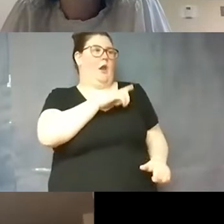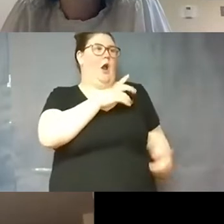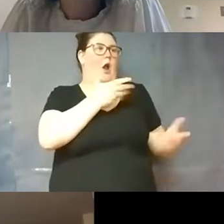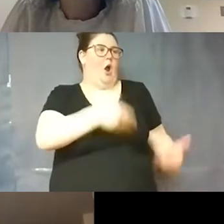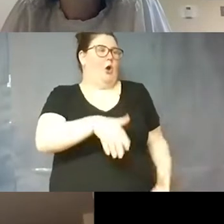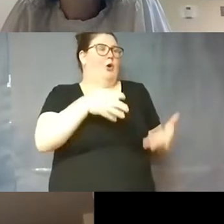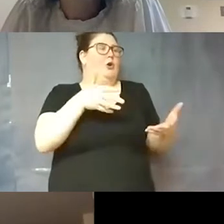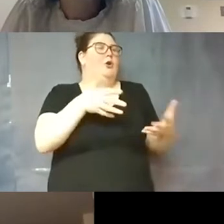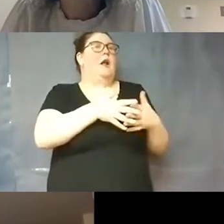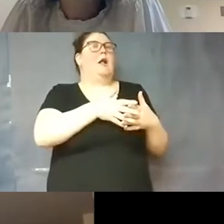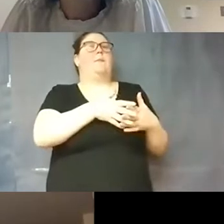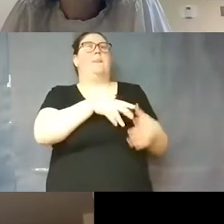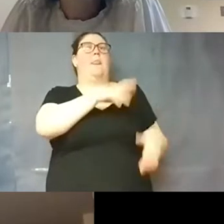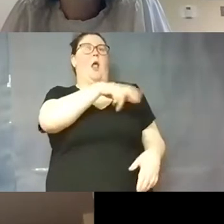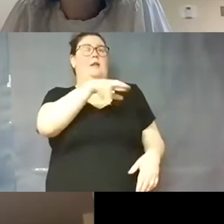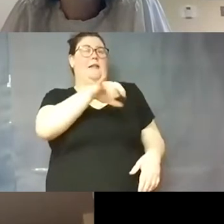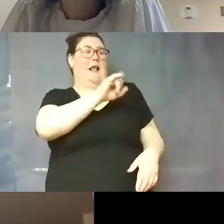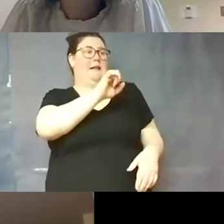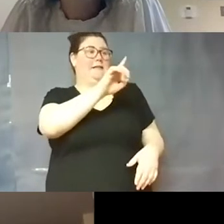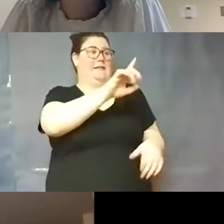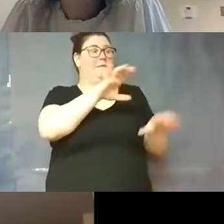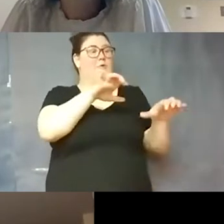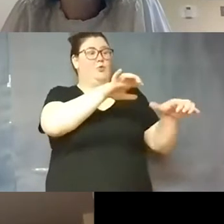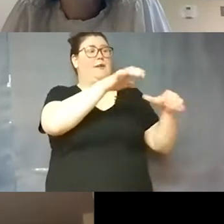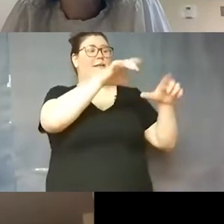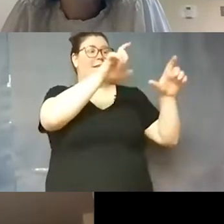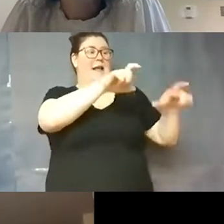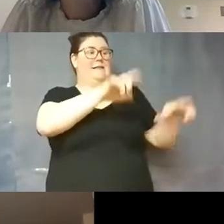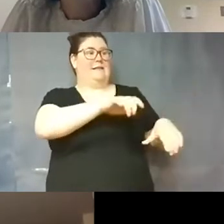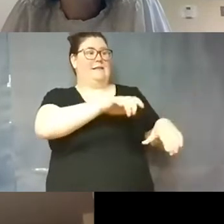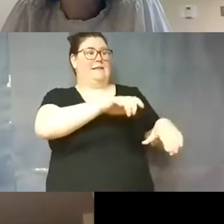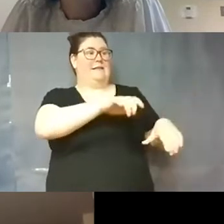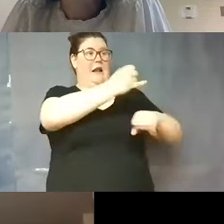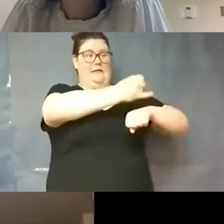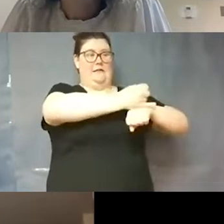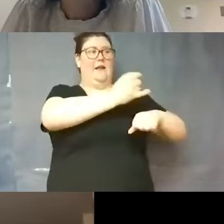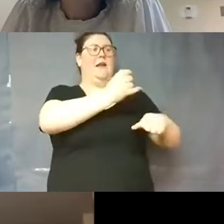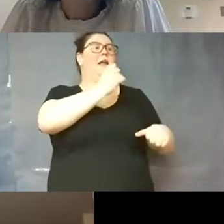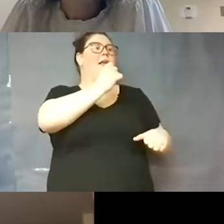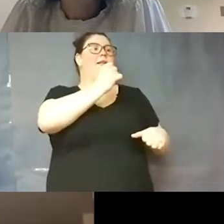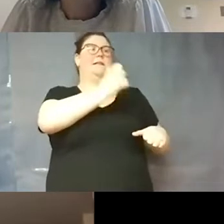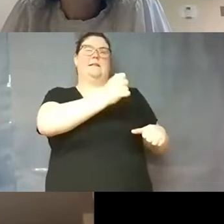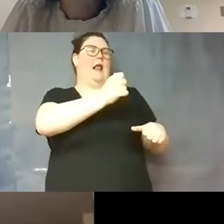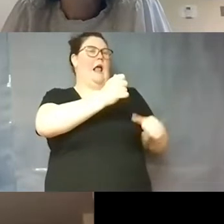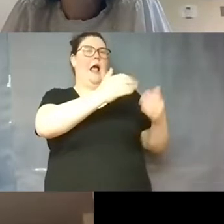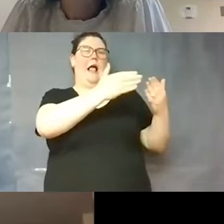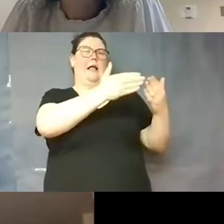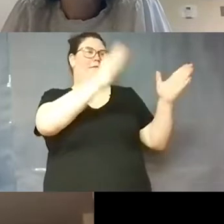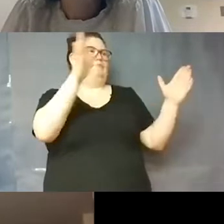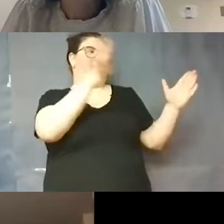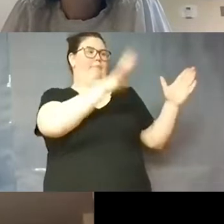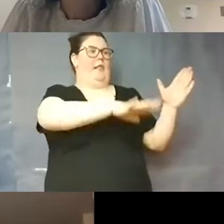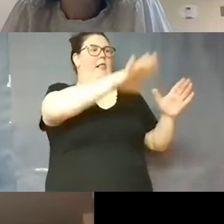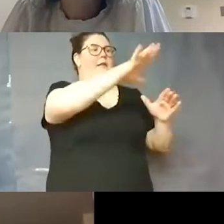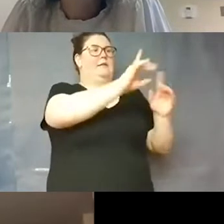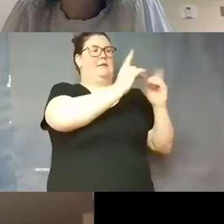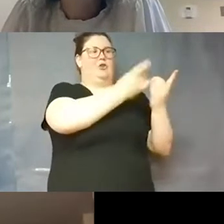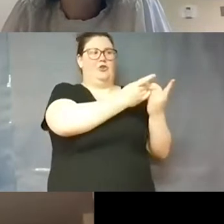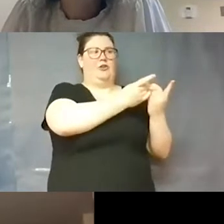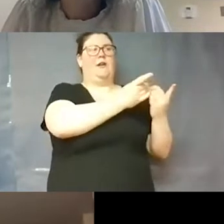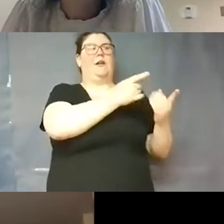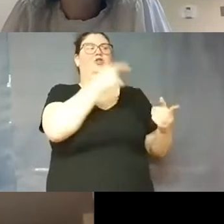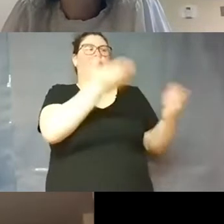has been doing some uh testing on site but i want to be clear that it's not district-wide and it is voluntary um they're just providing those